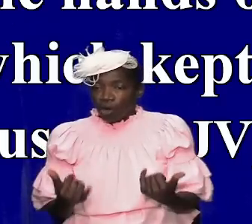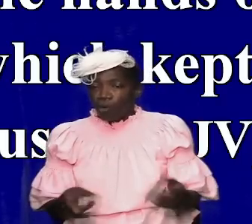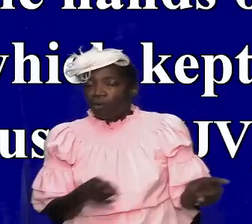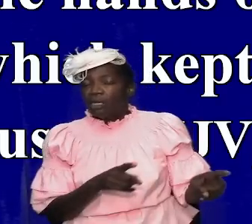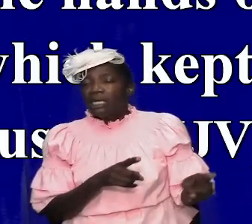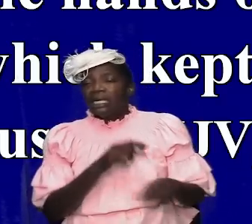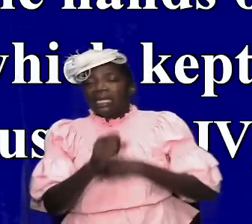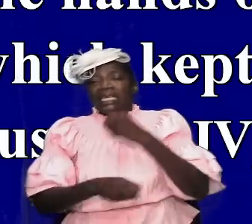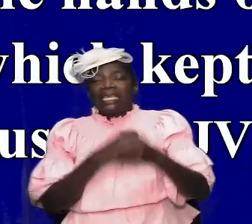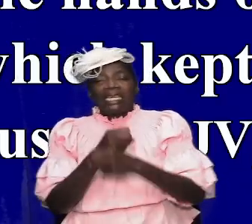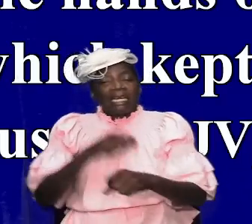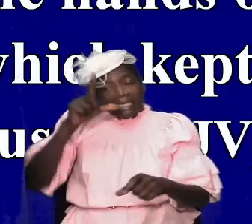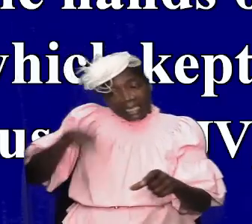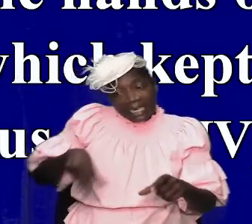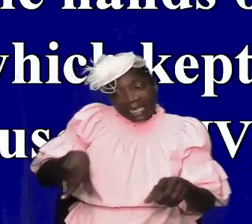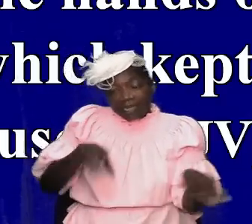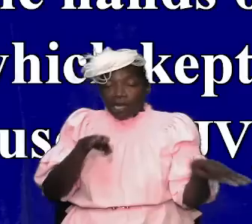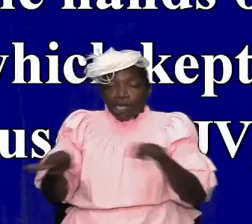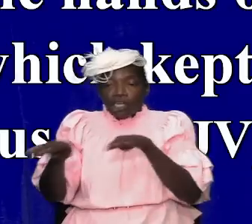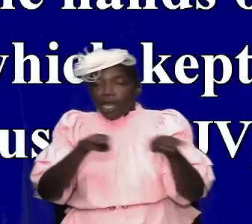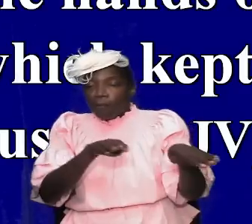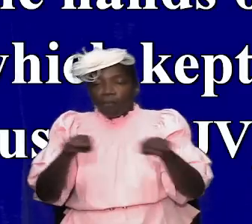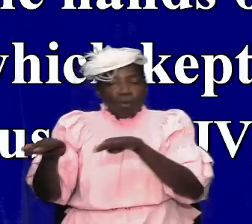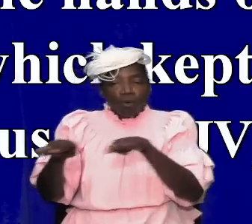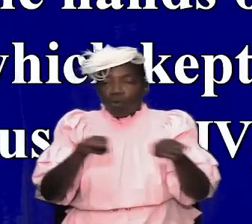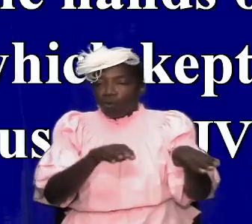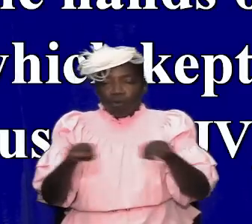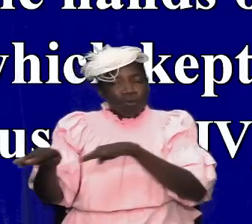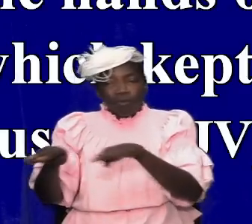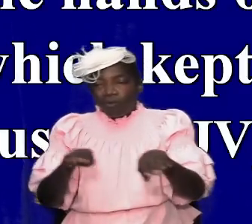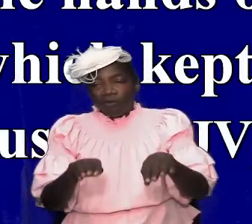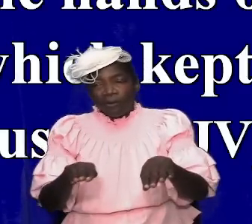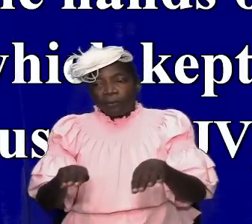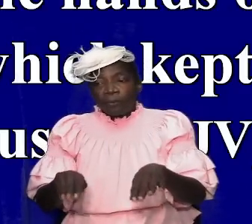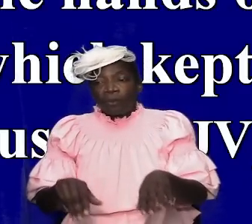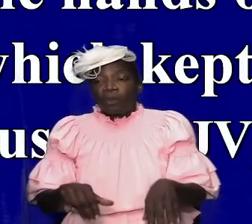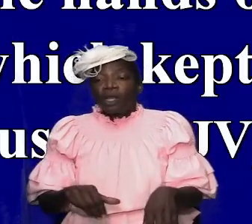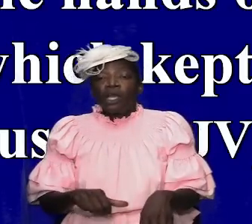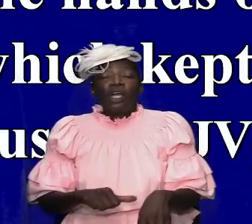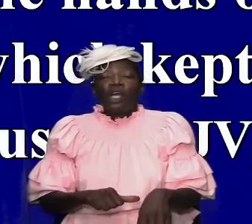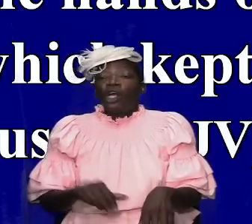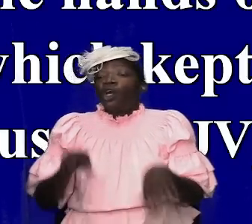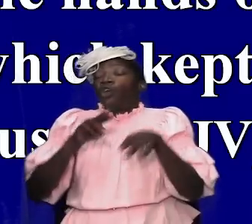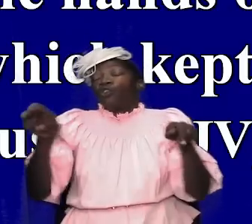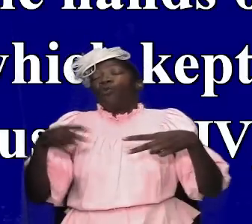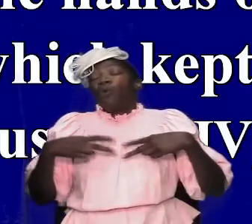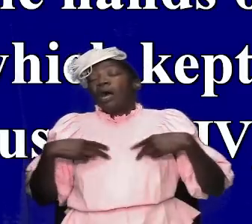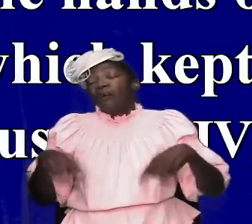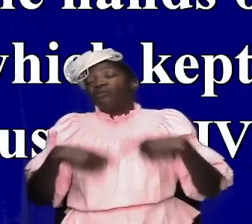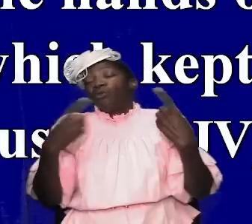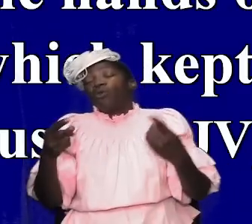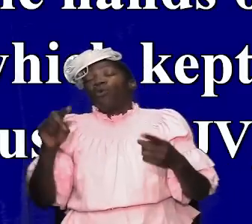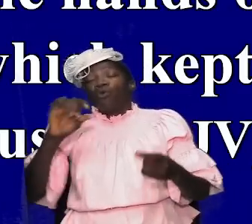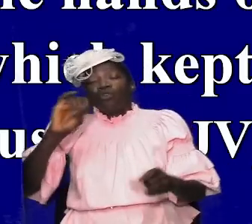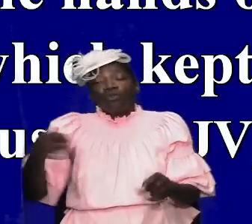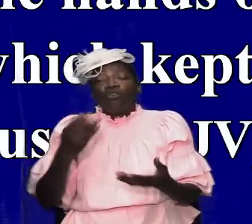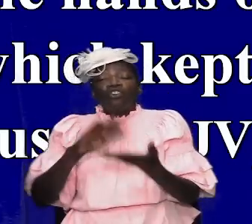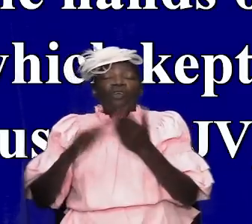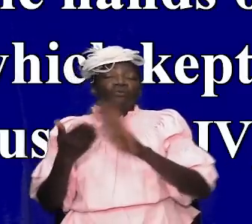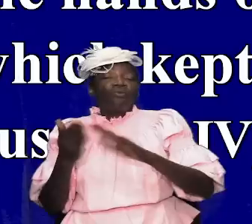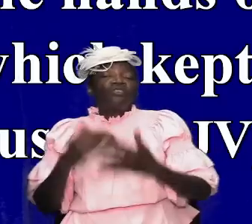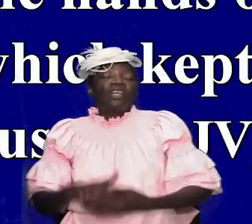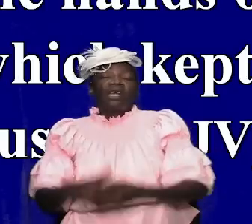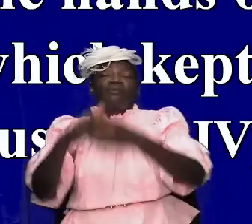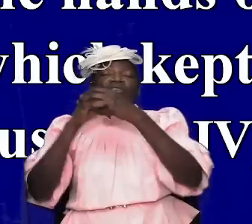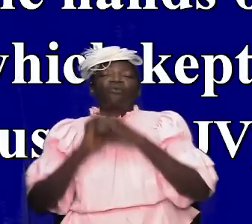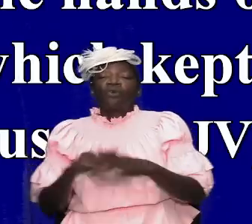walk away from this this is no longer applicable they don't have to go to jerusalem to worship they don't